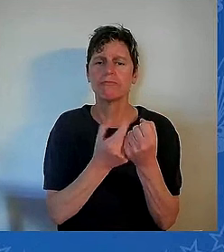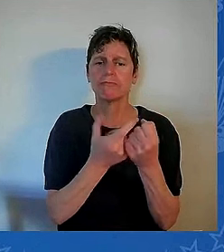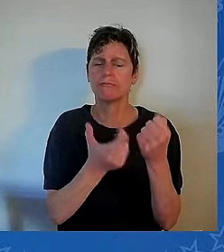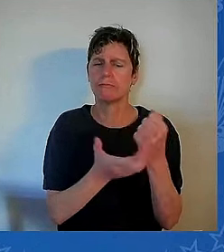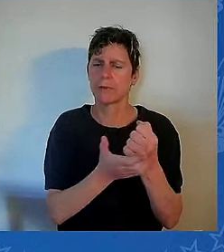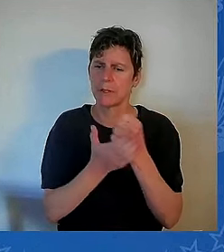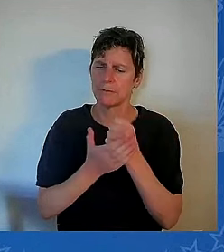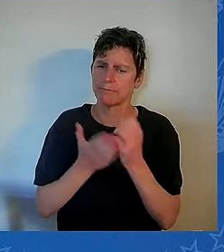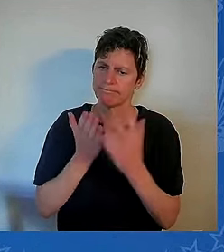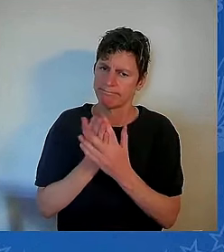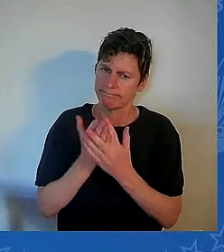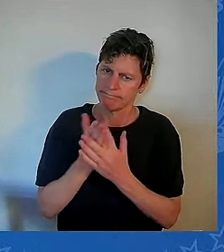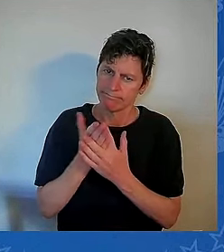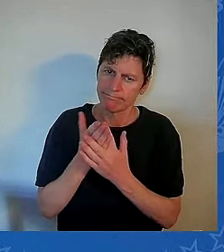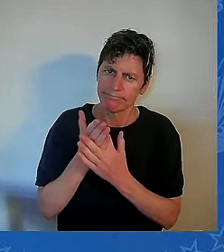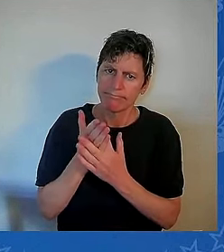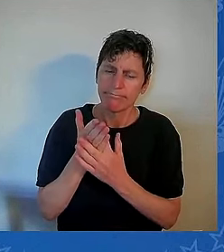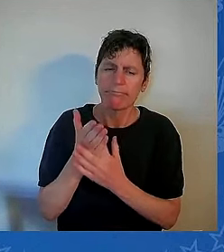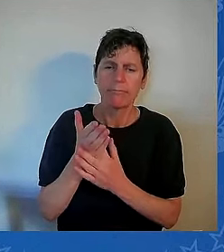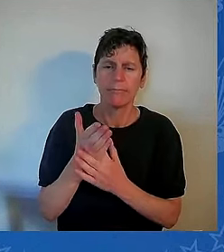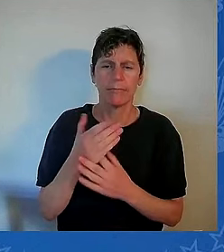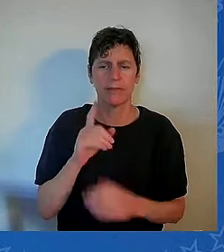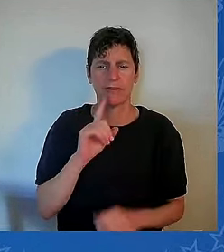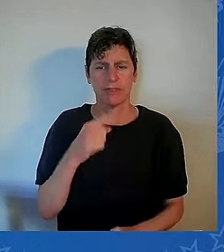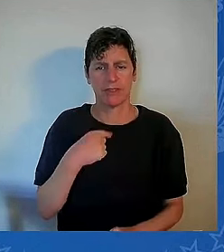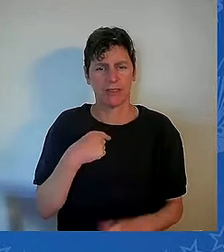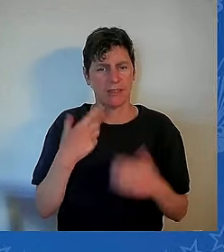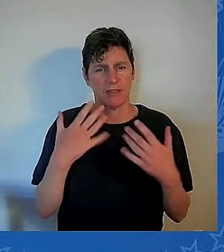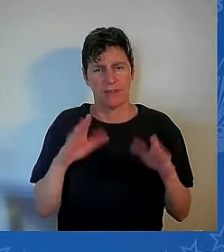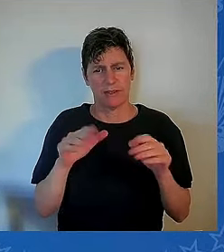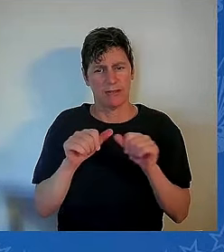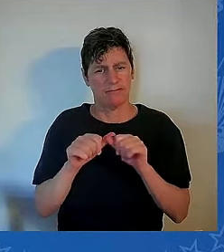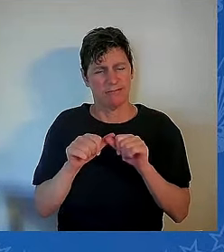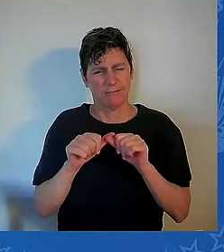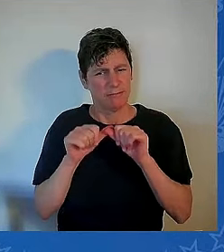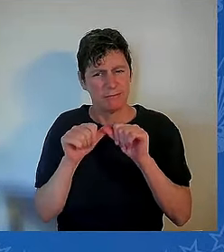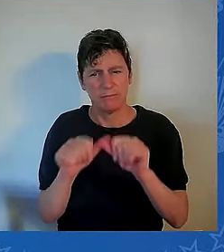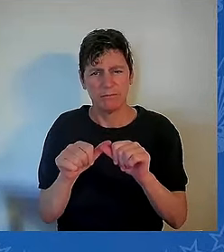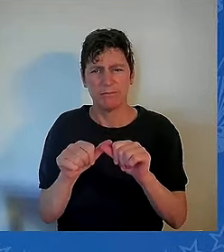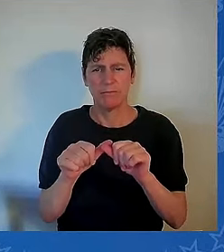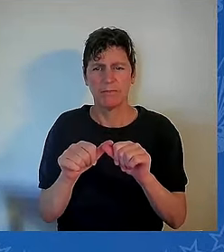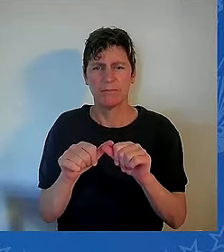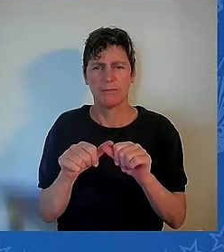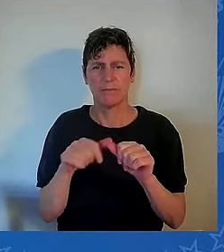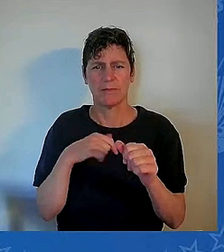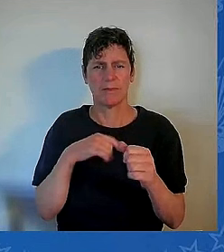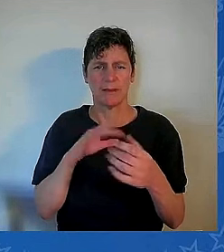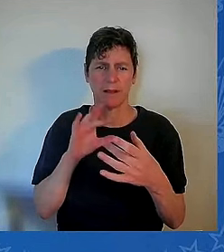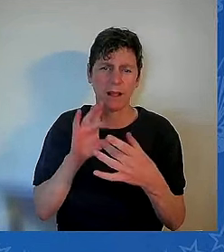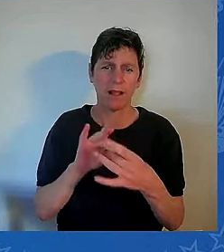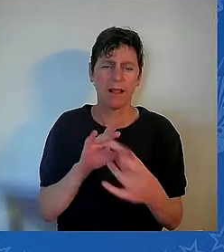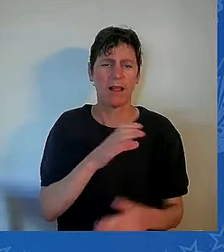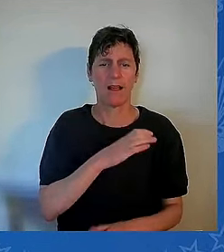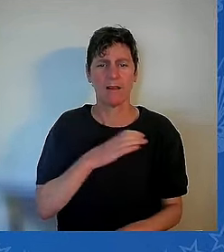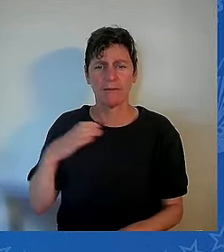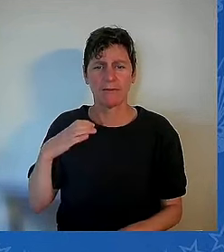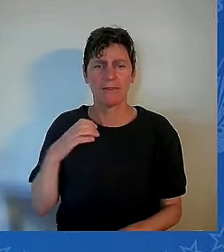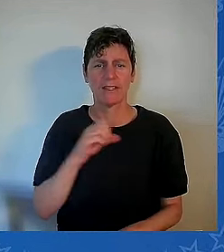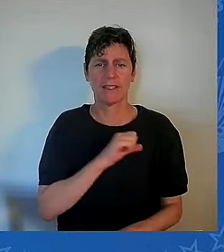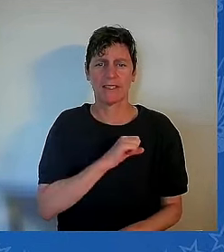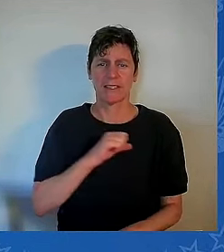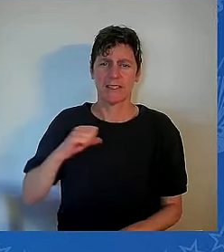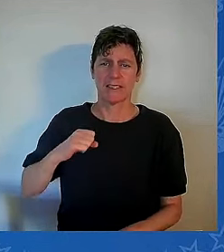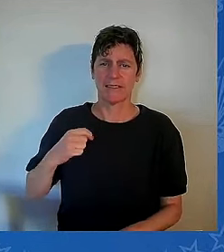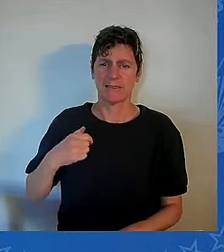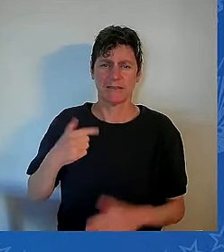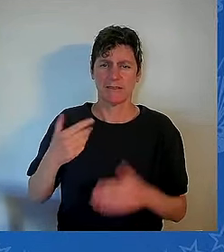I wanted no part of being in the Congress, in the Senate. I mean it. I spoke to my governor, because we